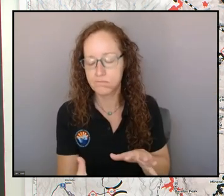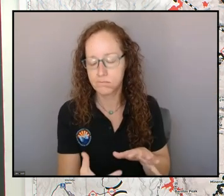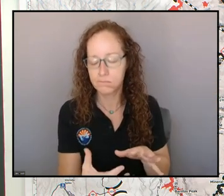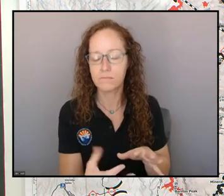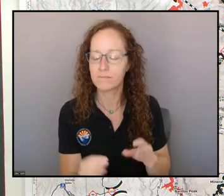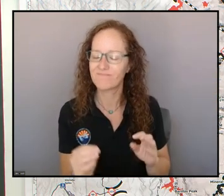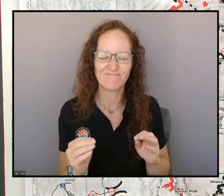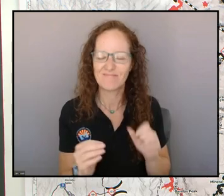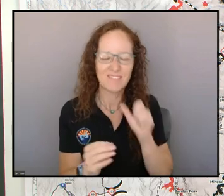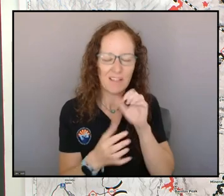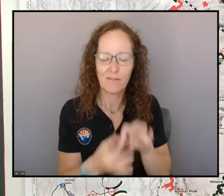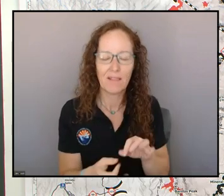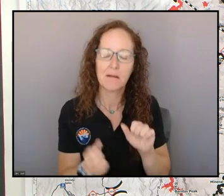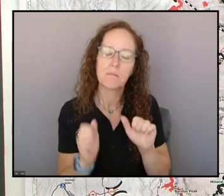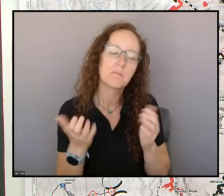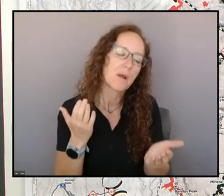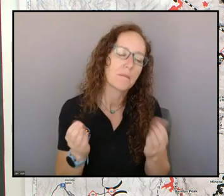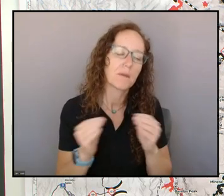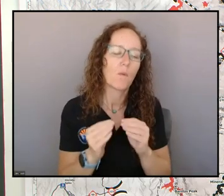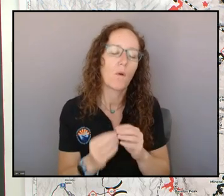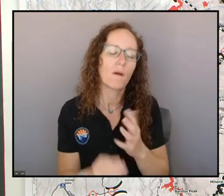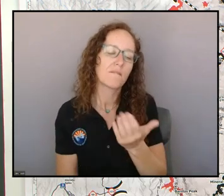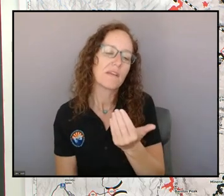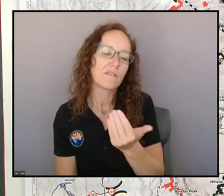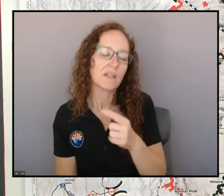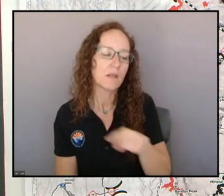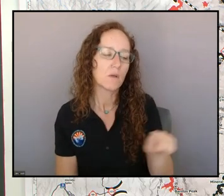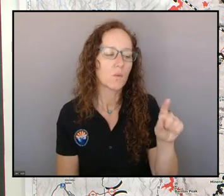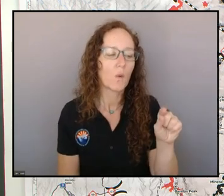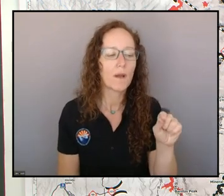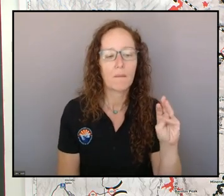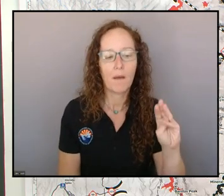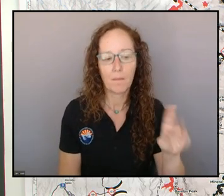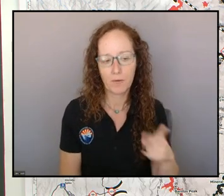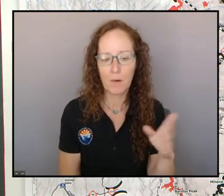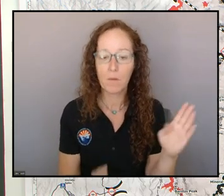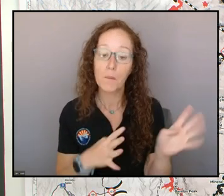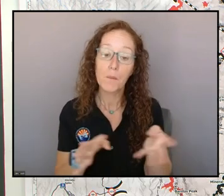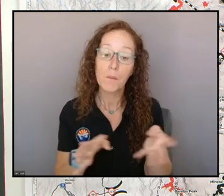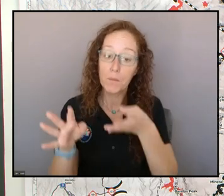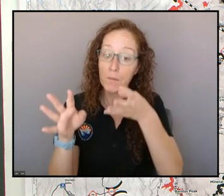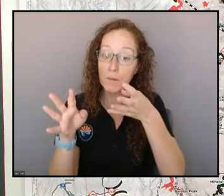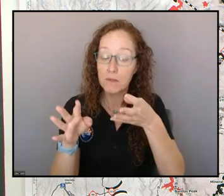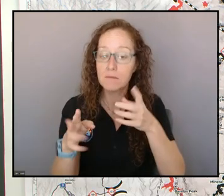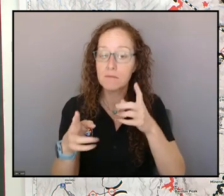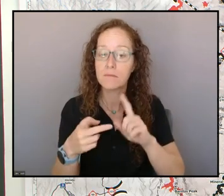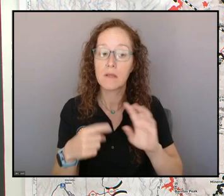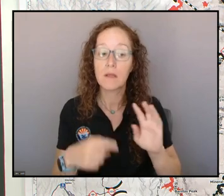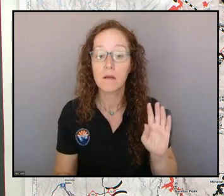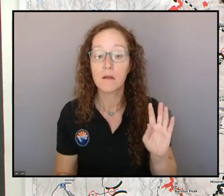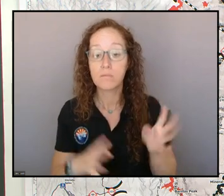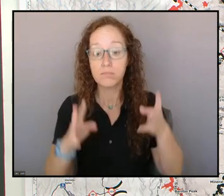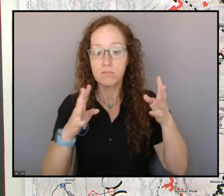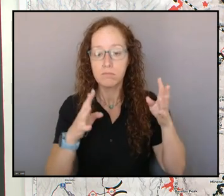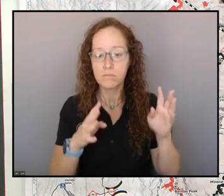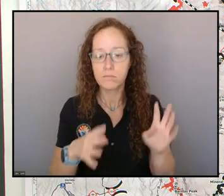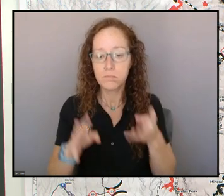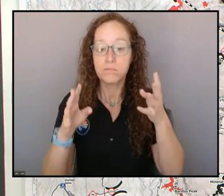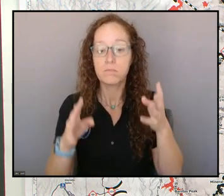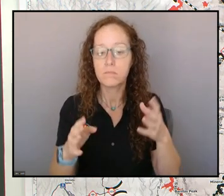in that 15 to 20 mile an hour range and gusting to 25 really at best.